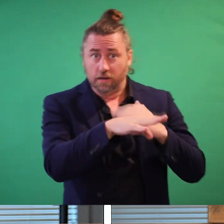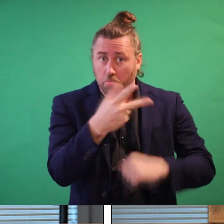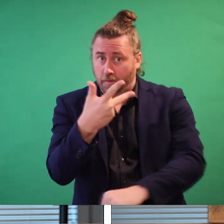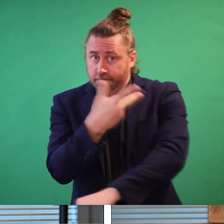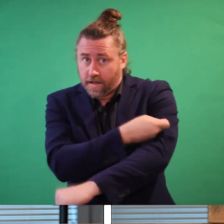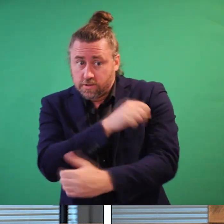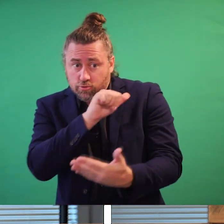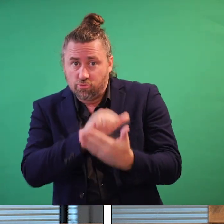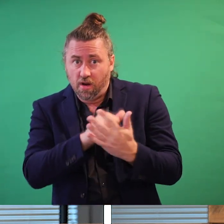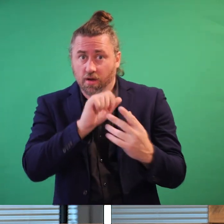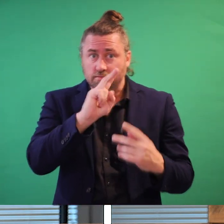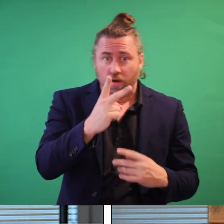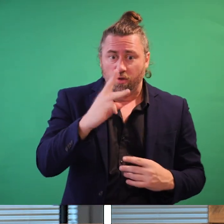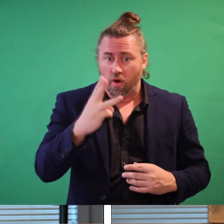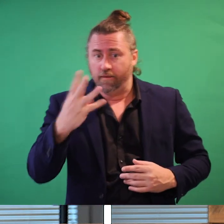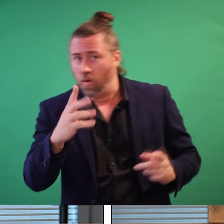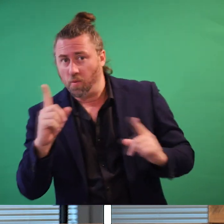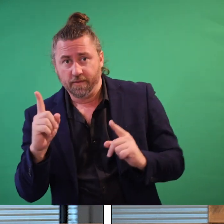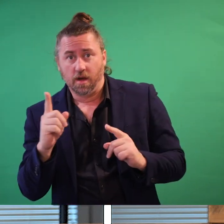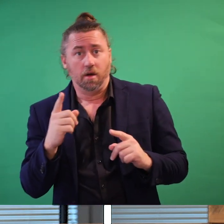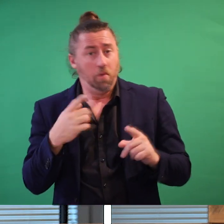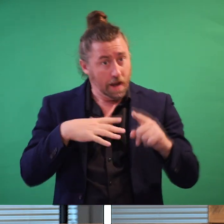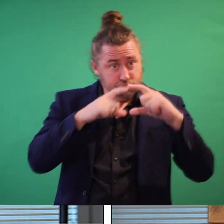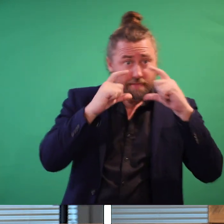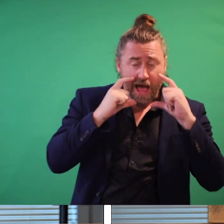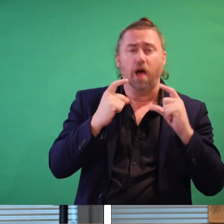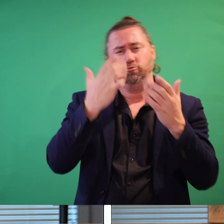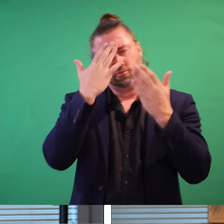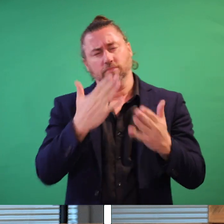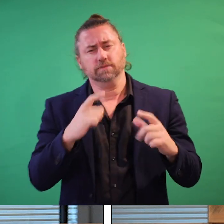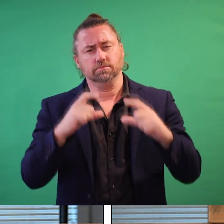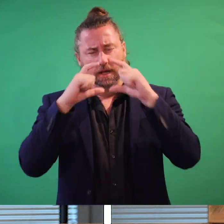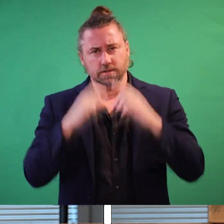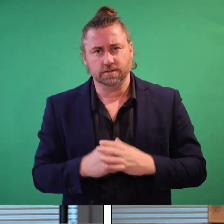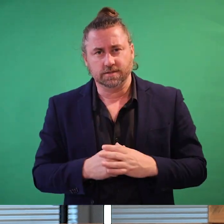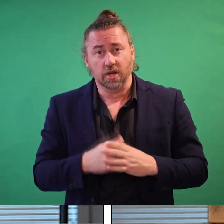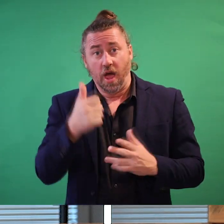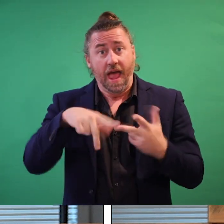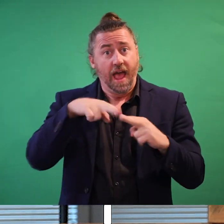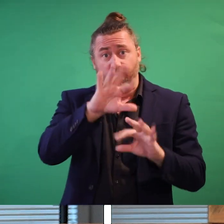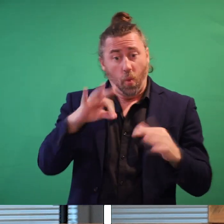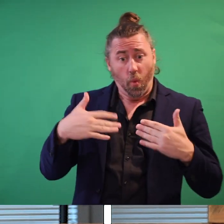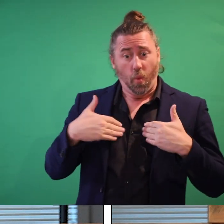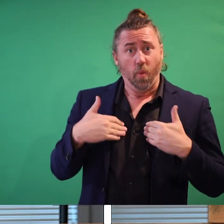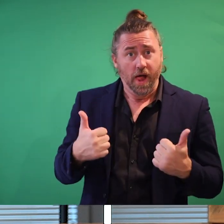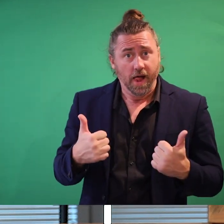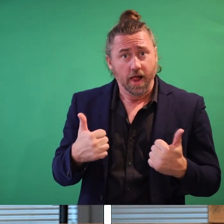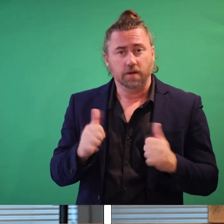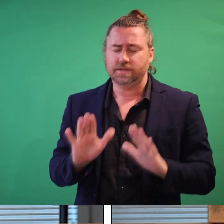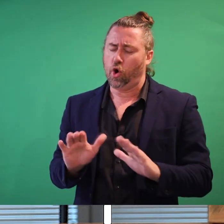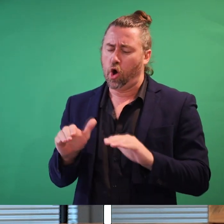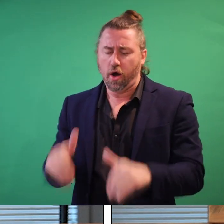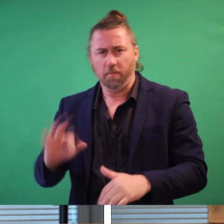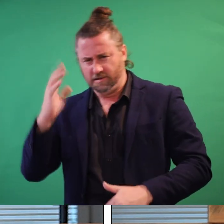and wear a mask indoors. As always, you are feeling unwell, stay home and reschedule your